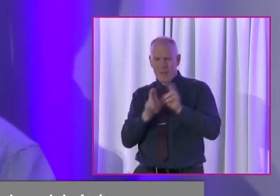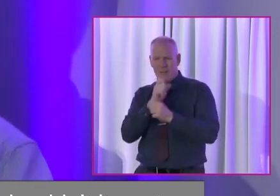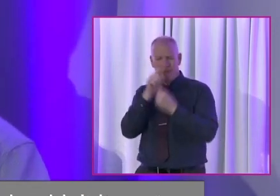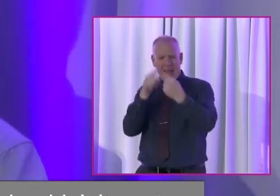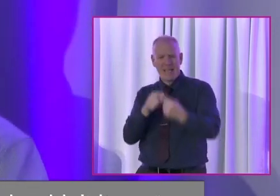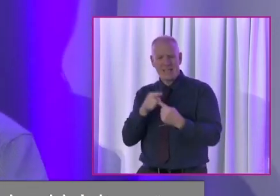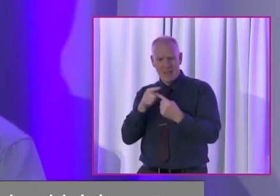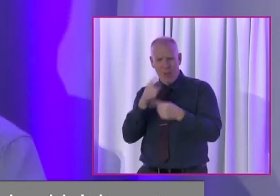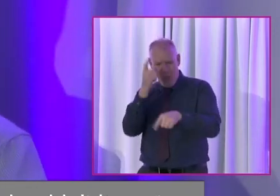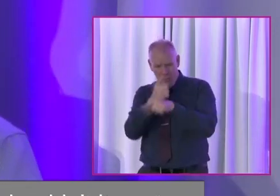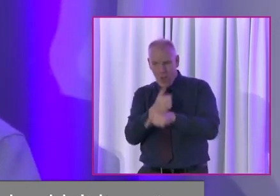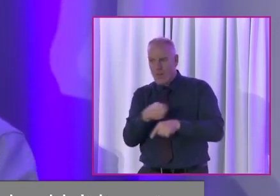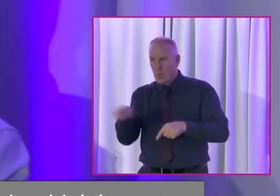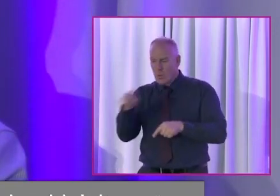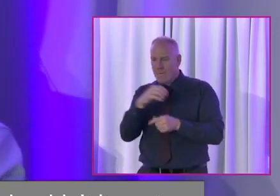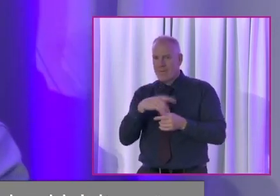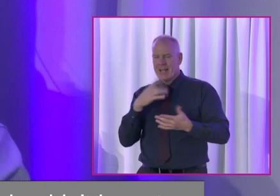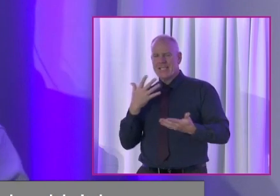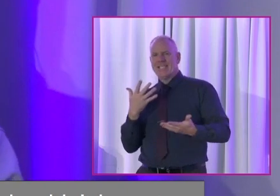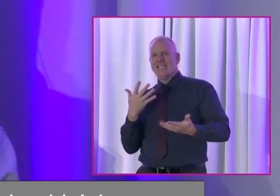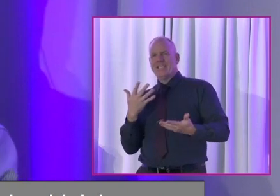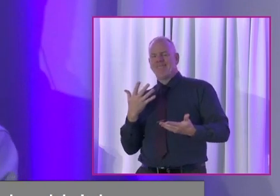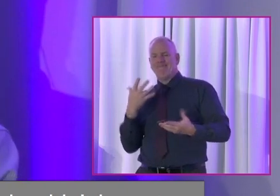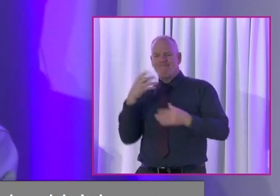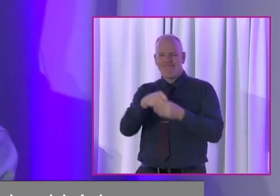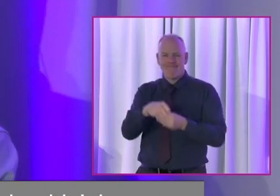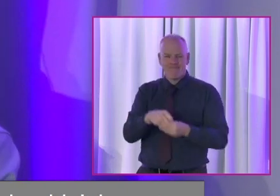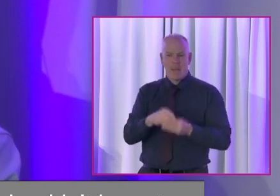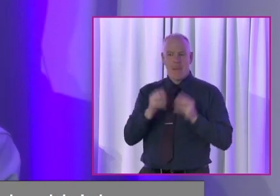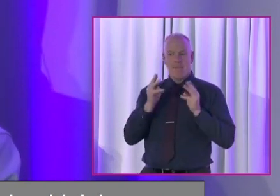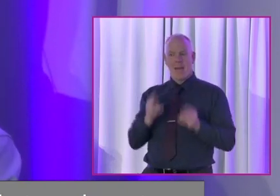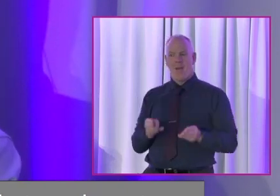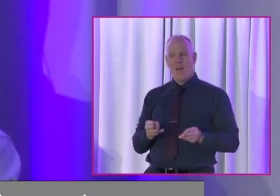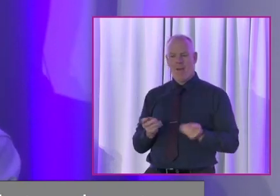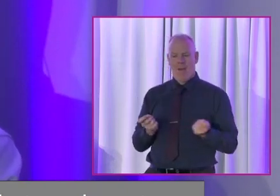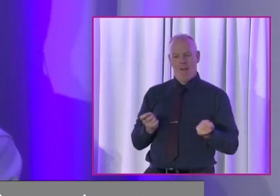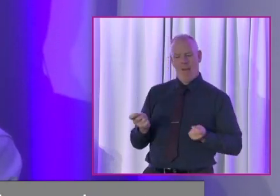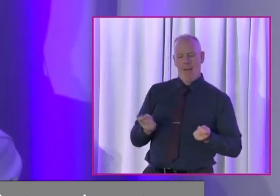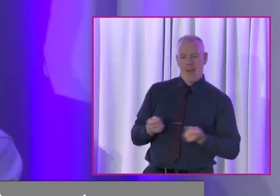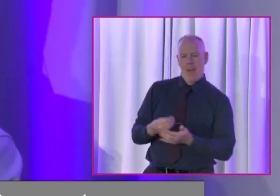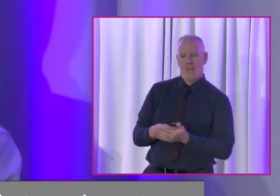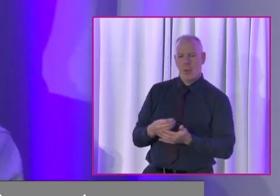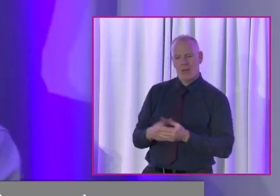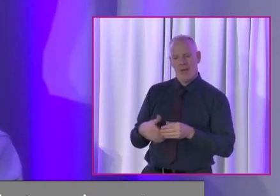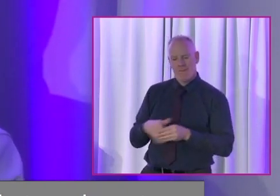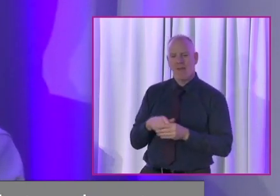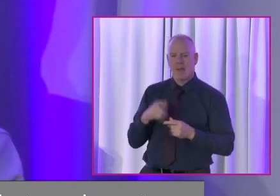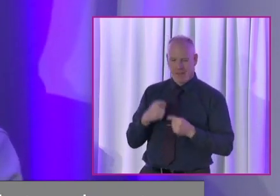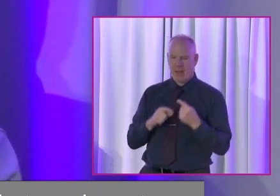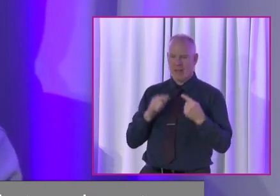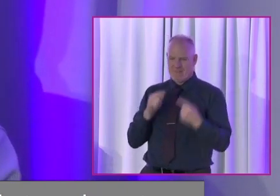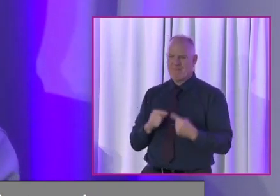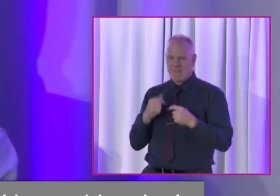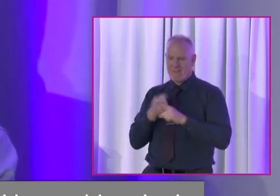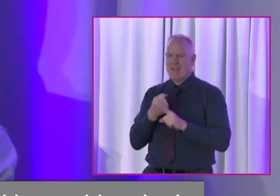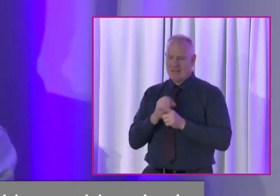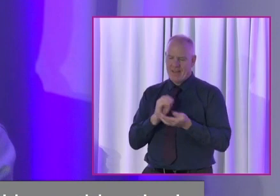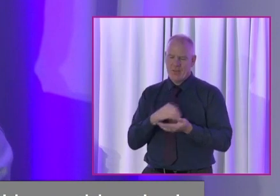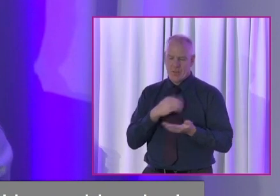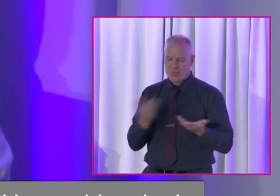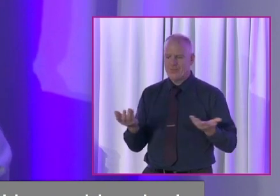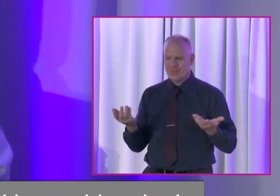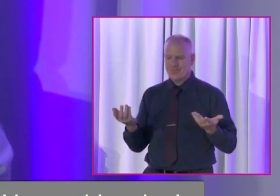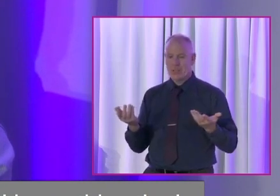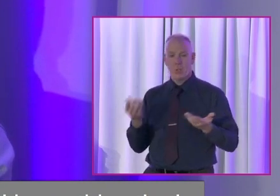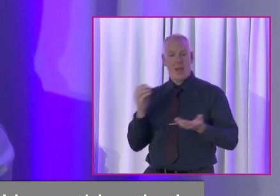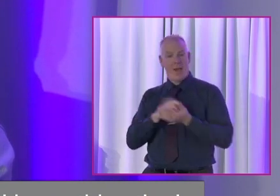there for you. It's there for you, but you have to think, you know, when power and money are involved in anything, then that's where there is a fight. But you have to